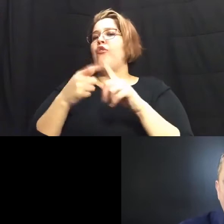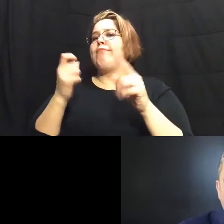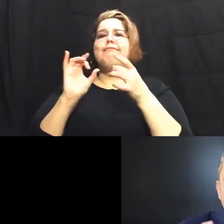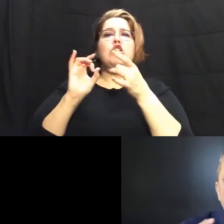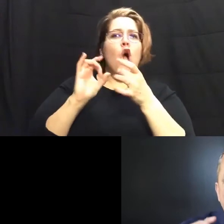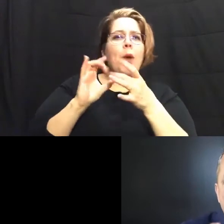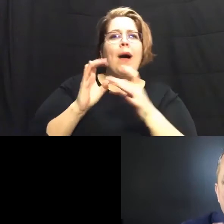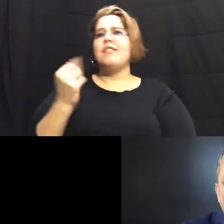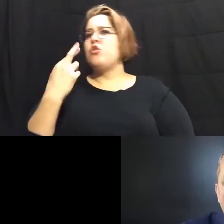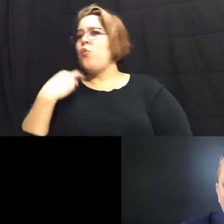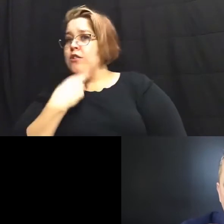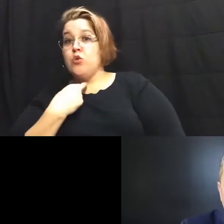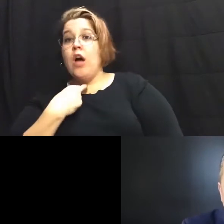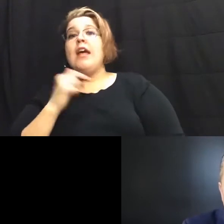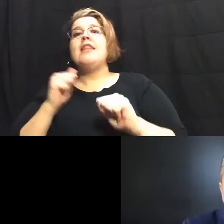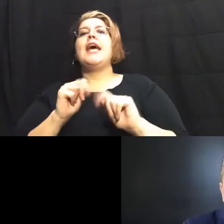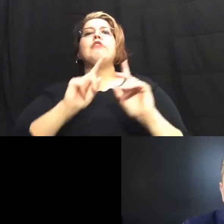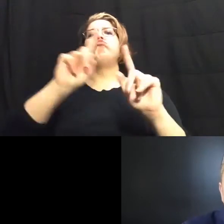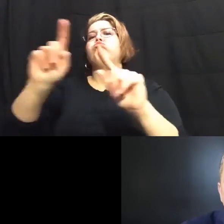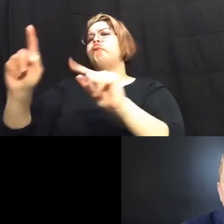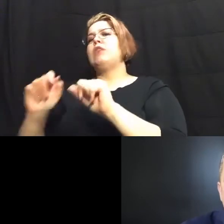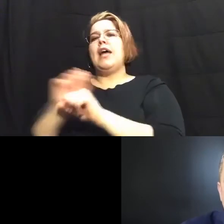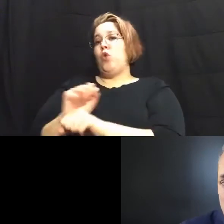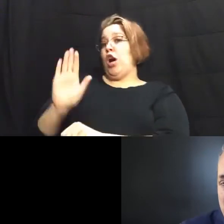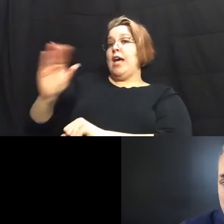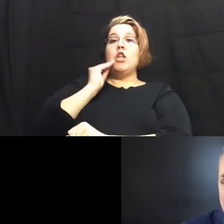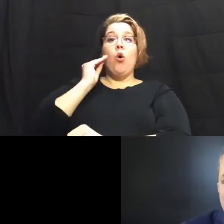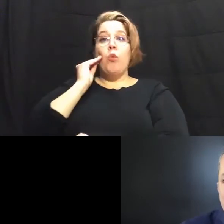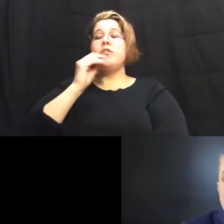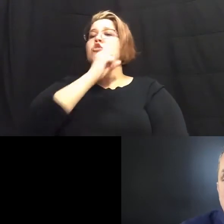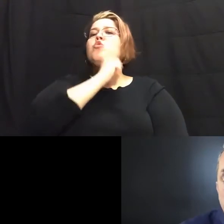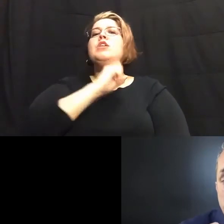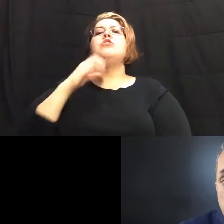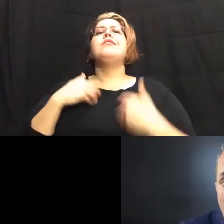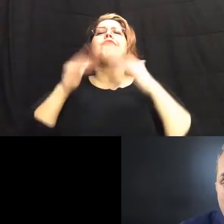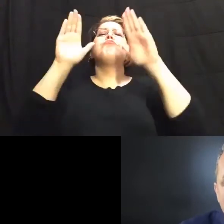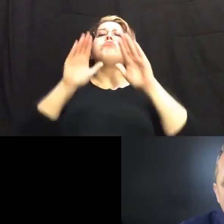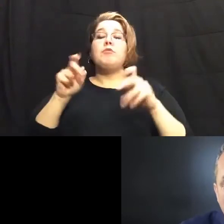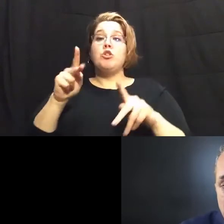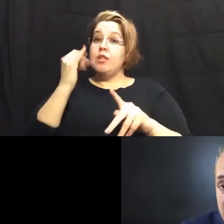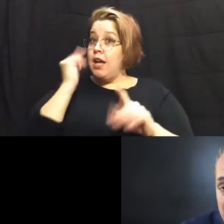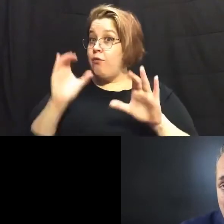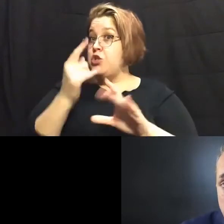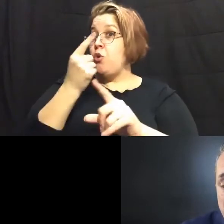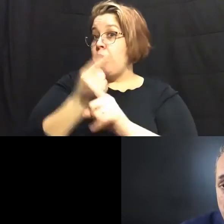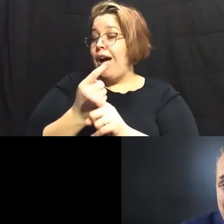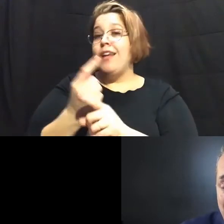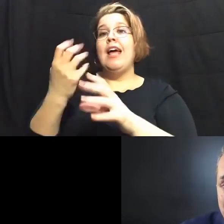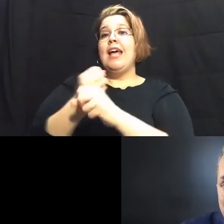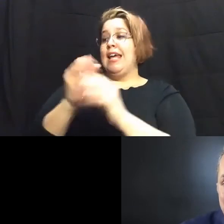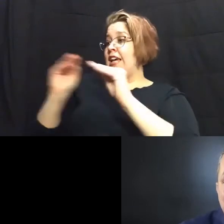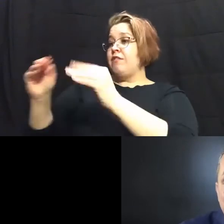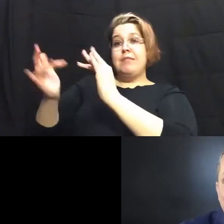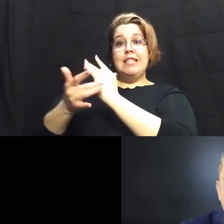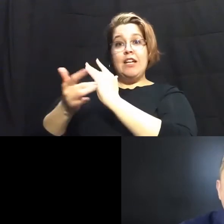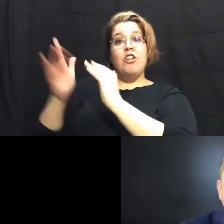they can be mobile and work in their own home so seniors have a great opportunity if we do it right get them the technology and the internet access